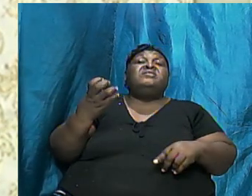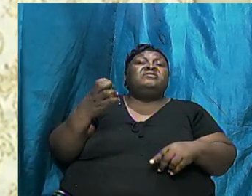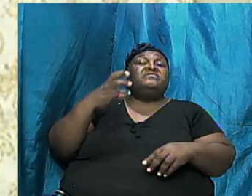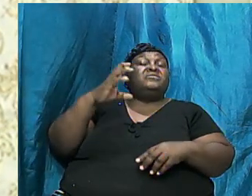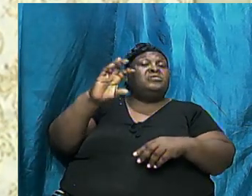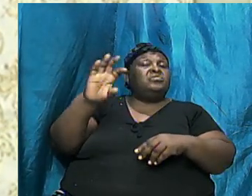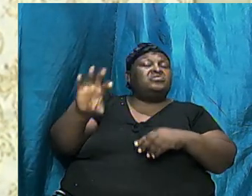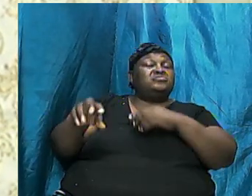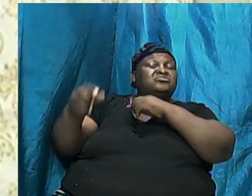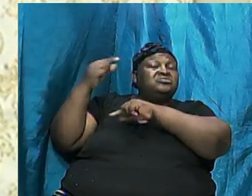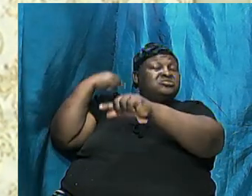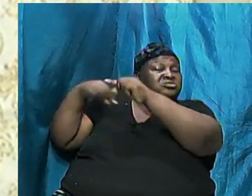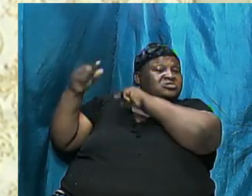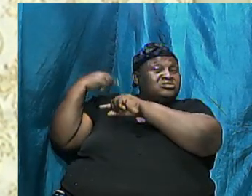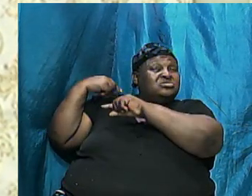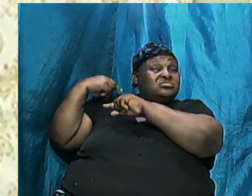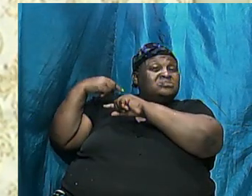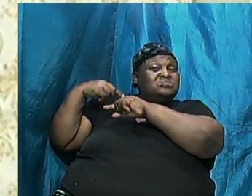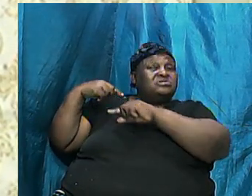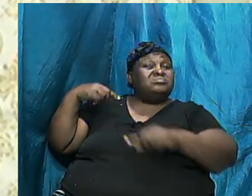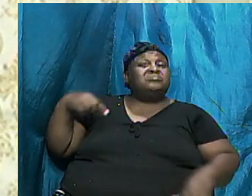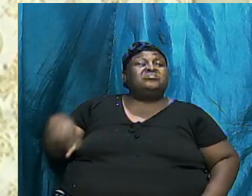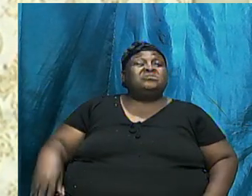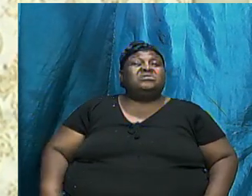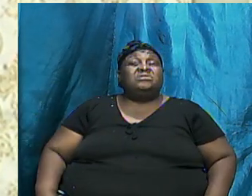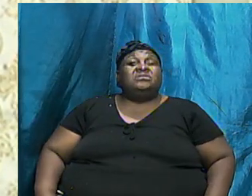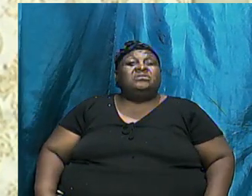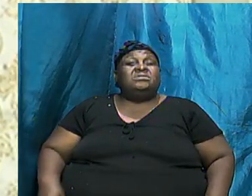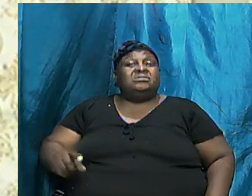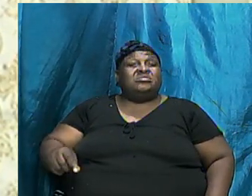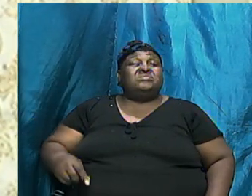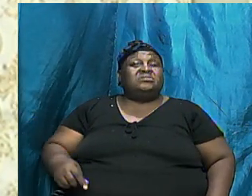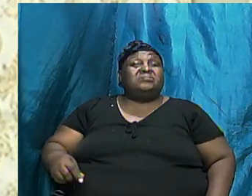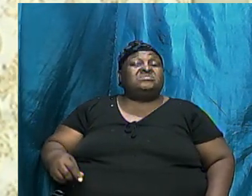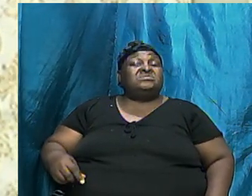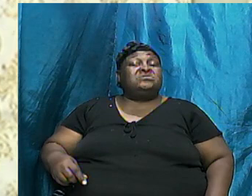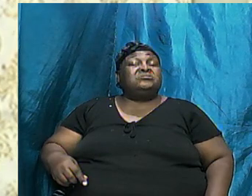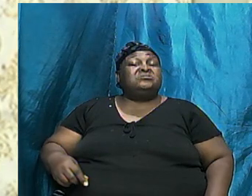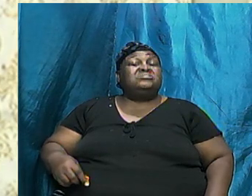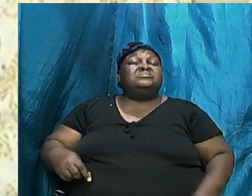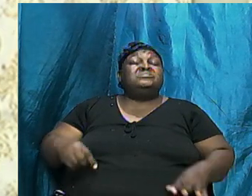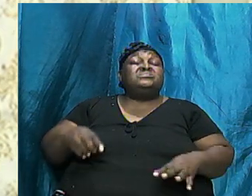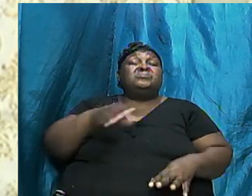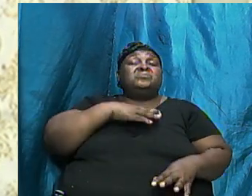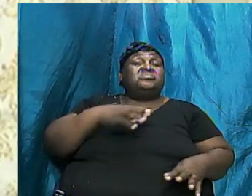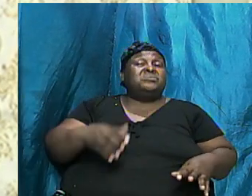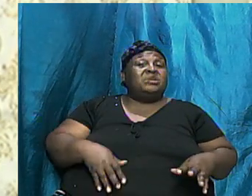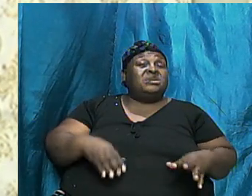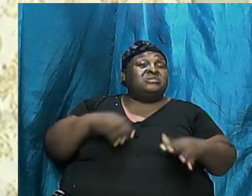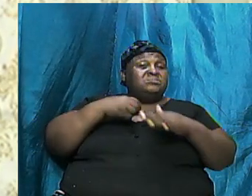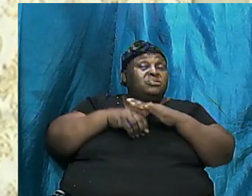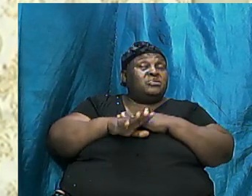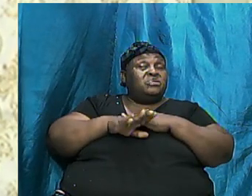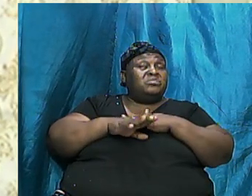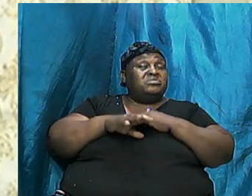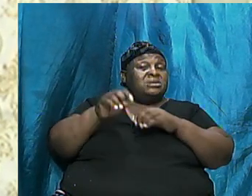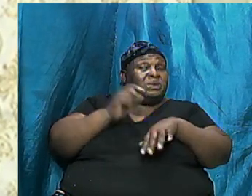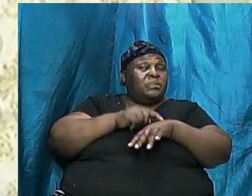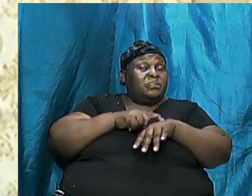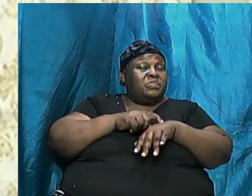In These In This After Christ Era Go And Check